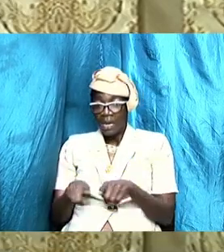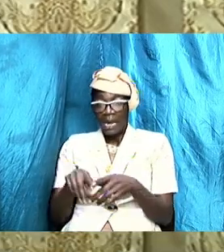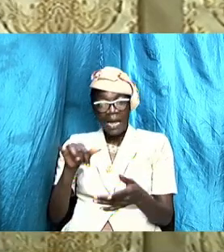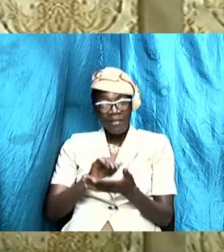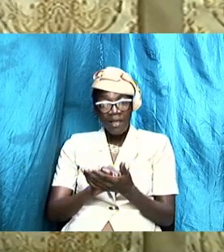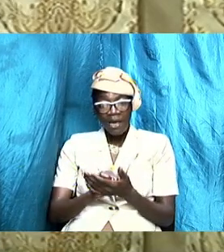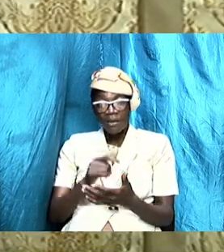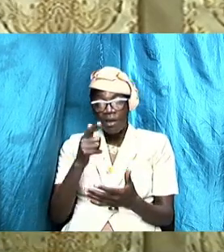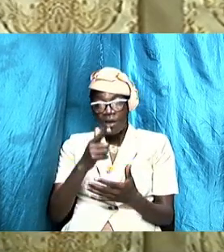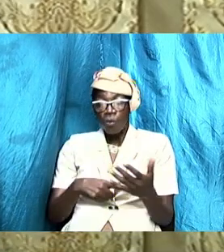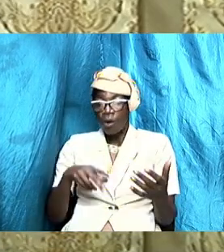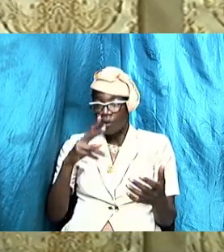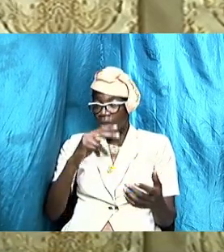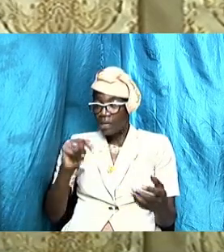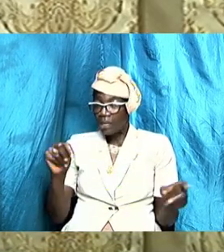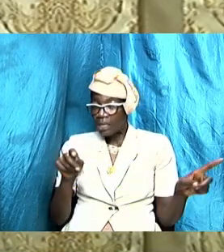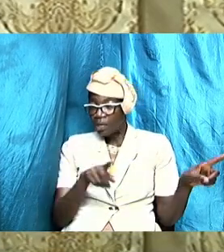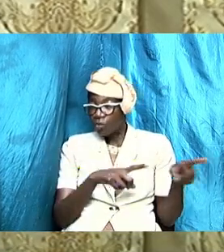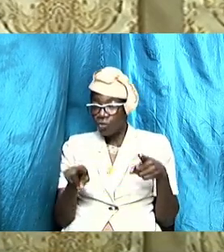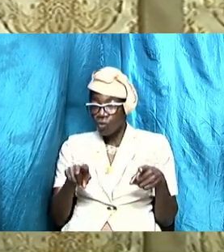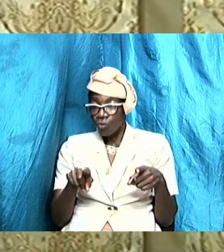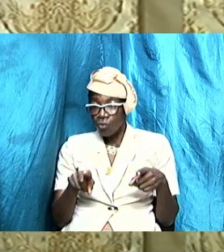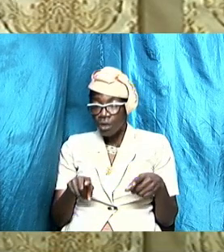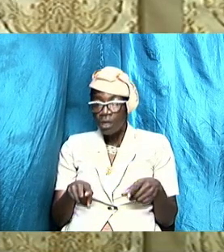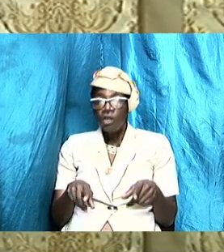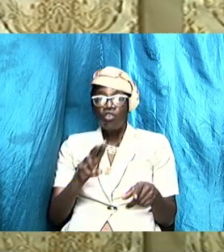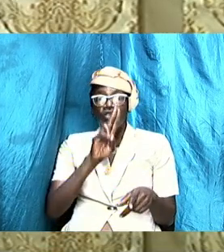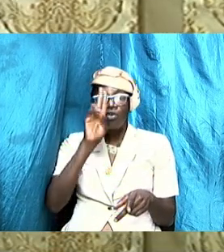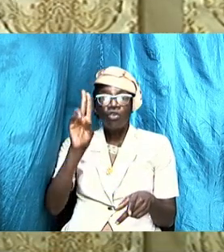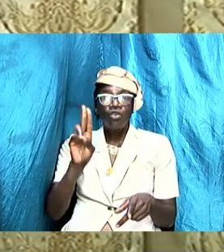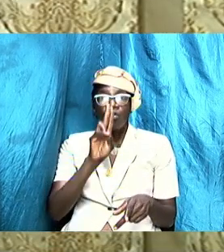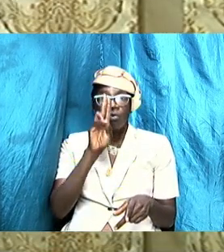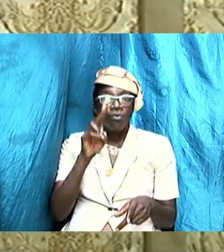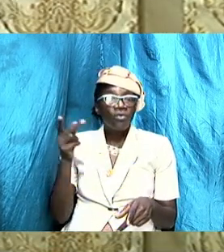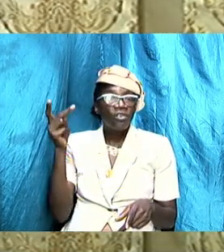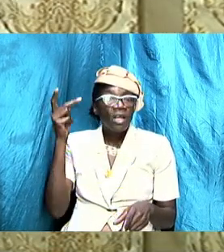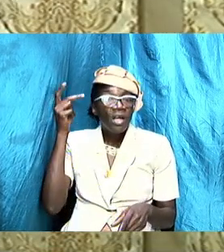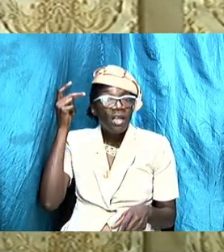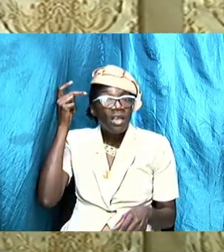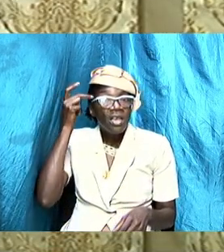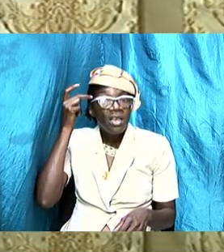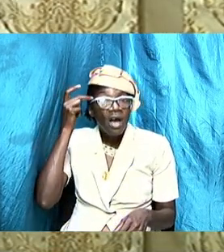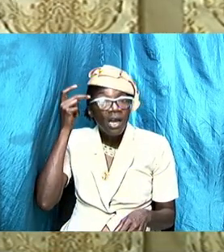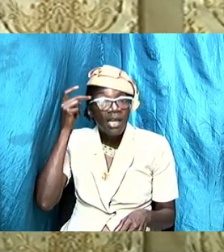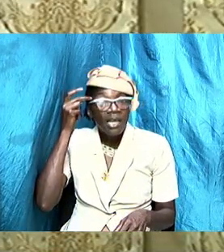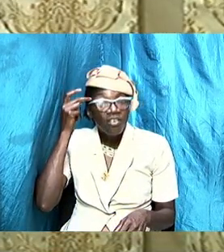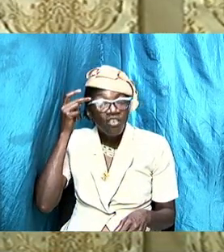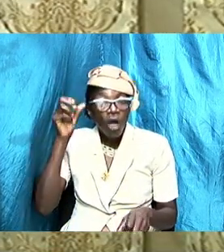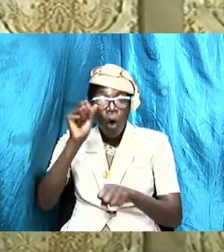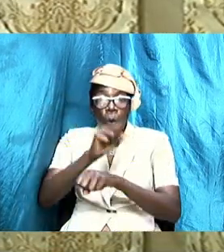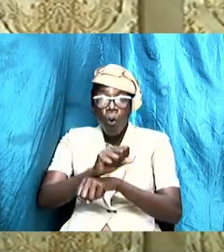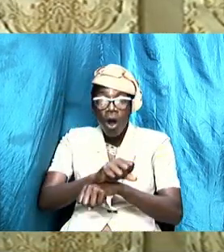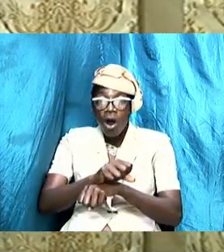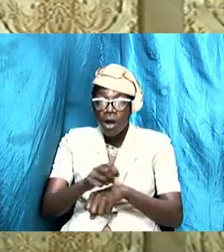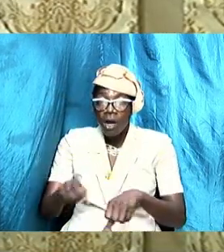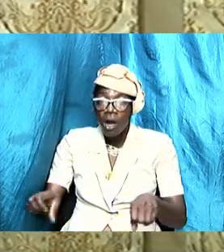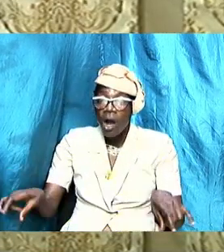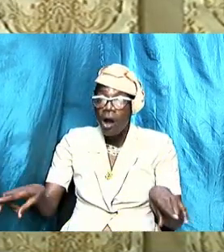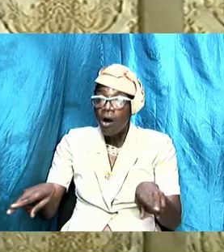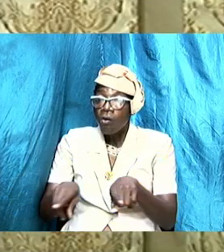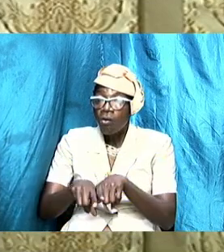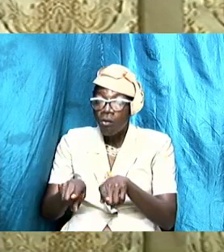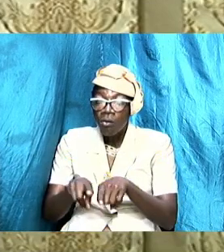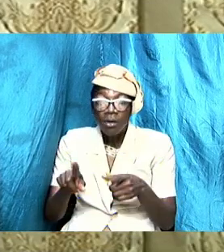do is to apply knowledge and deal with our spouses according to knowledge there's nothing like